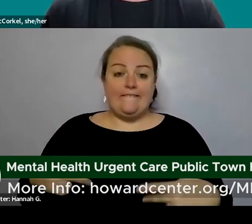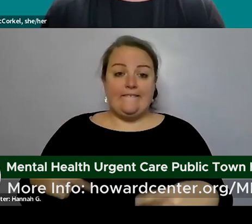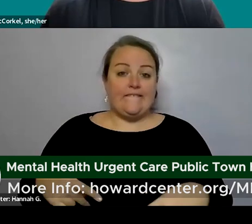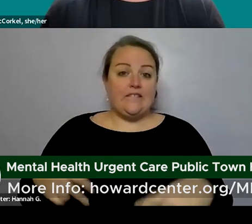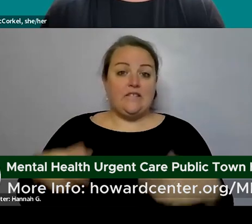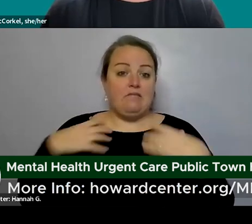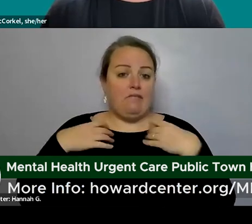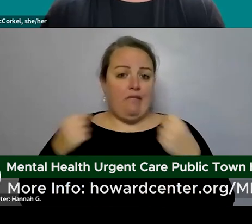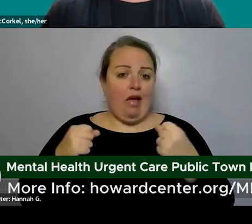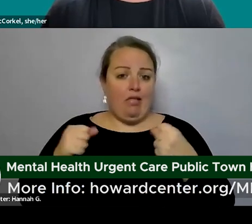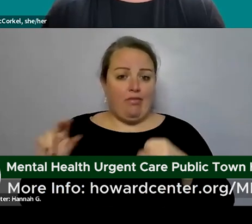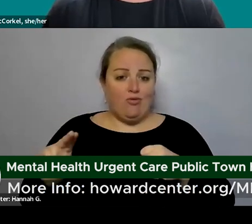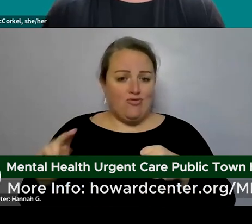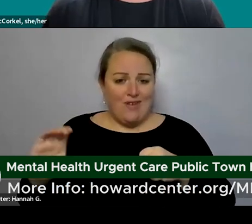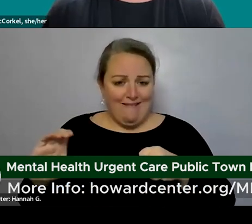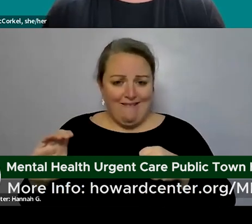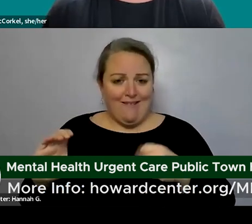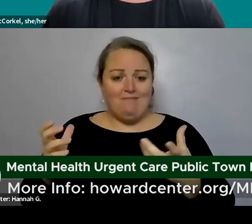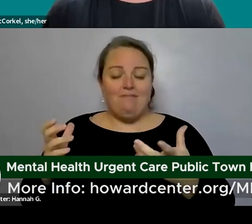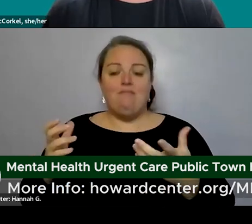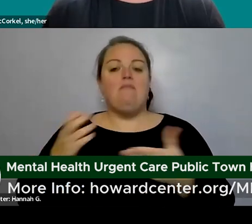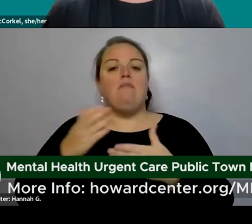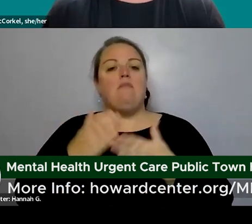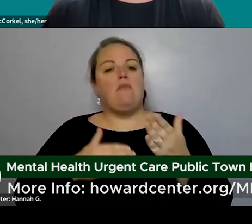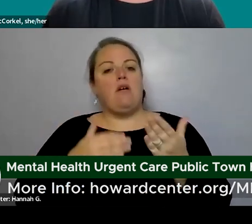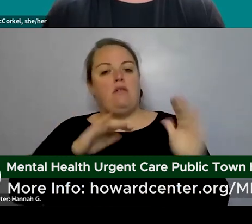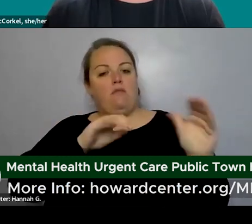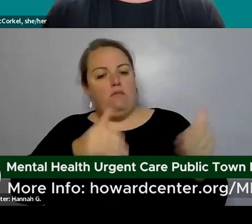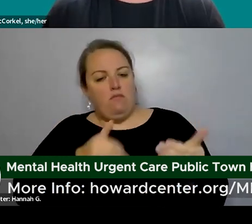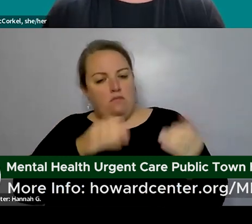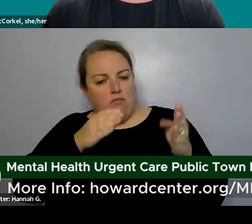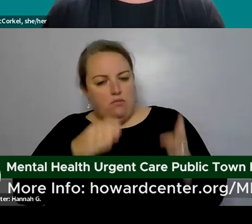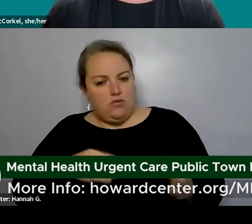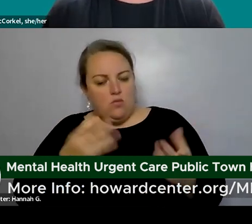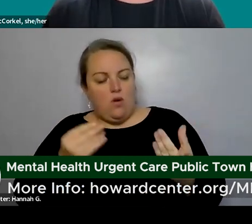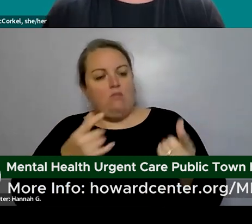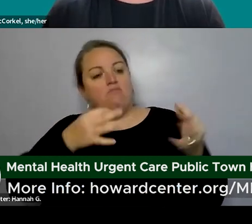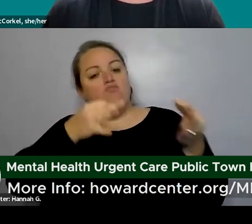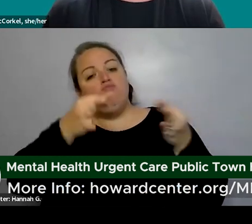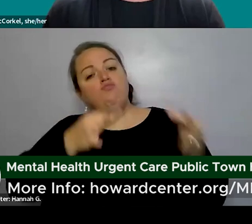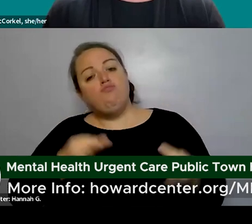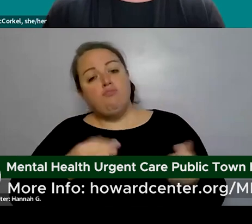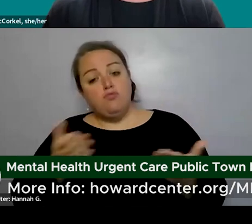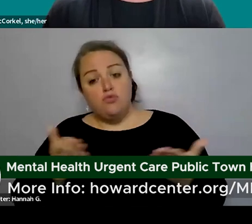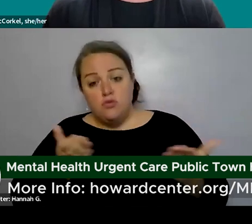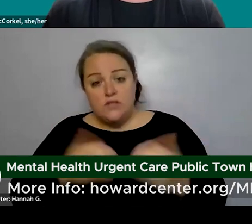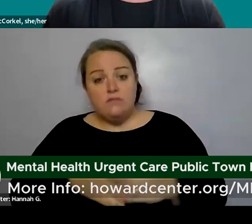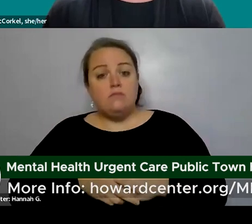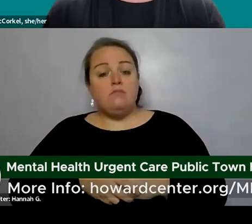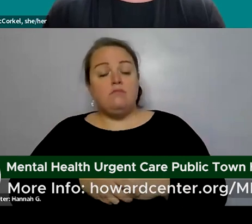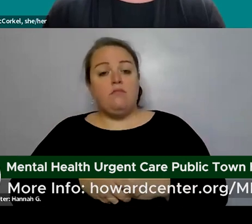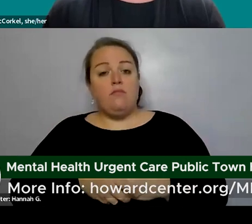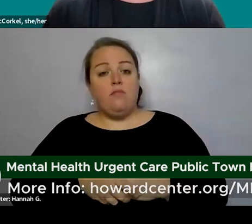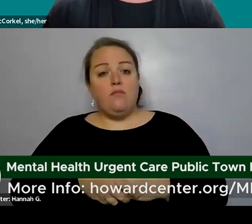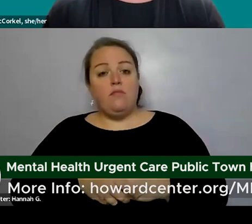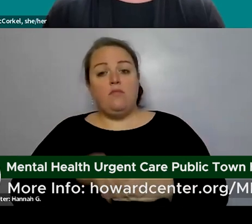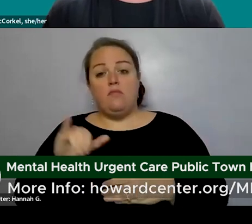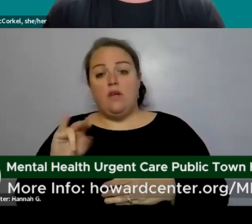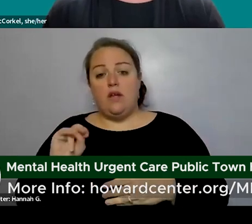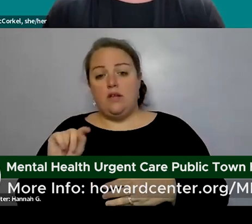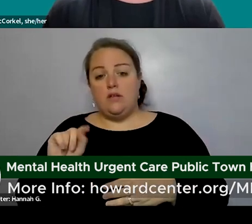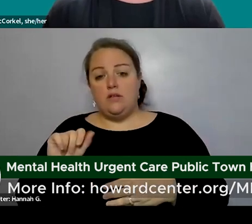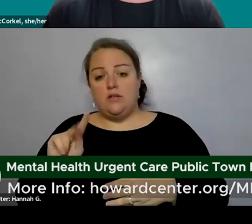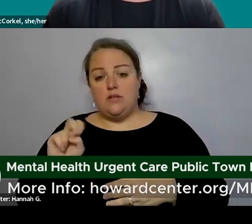part of the process of welcoming someone in will be explaining the services and there are some intake